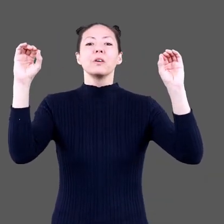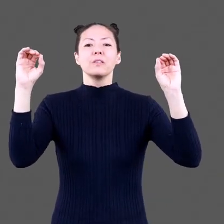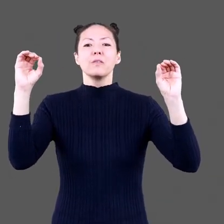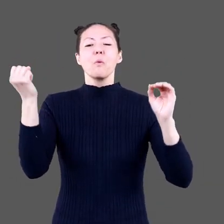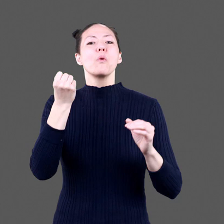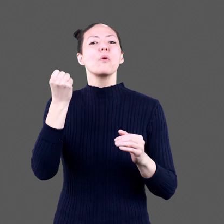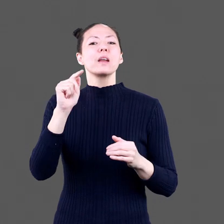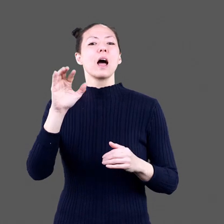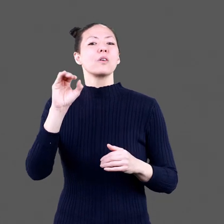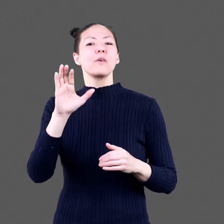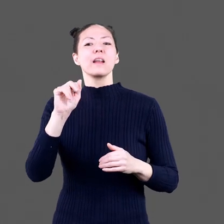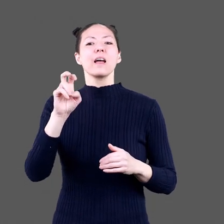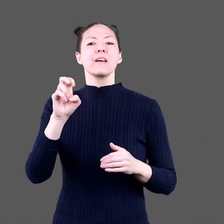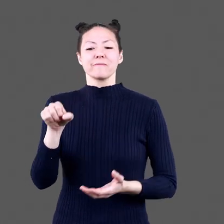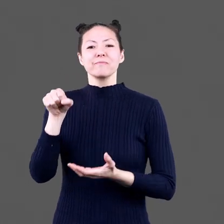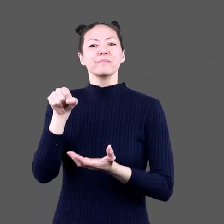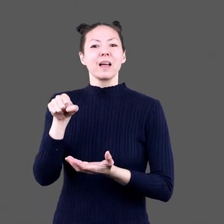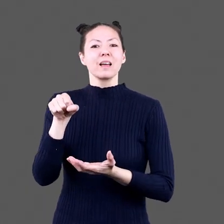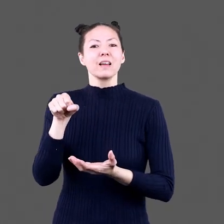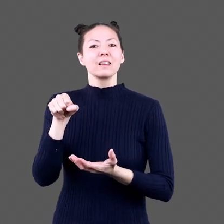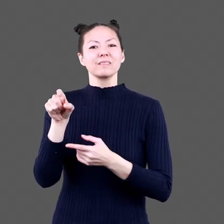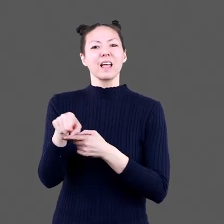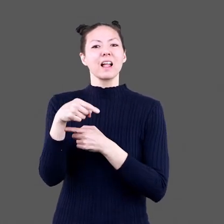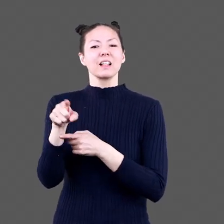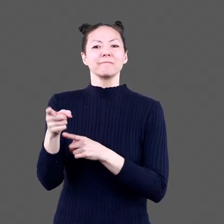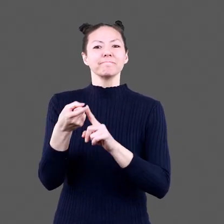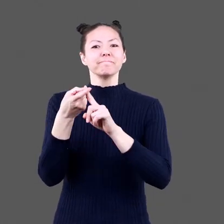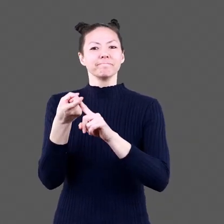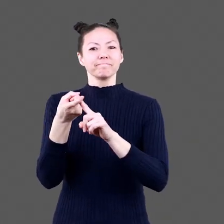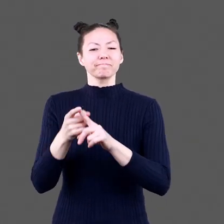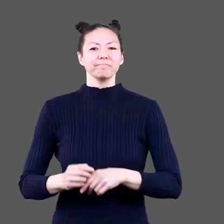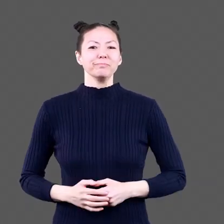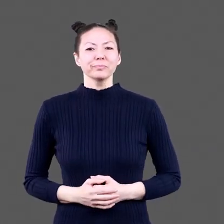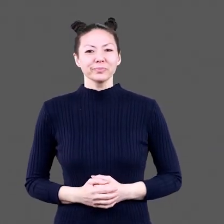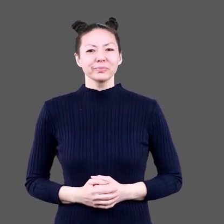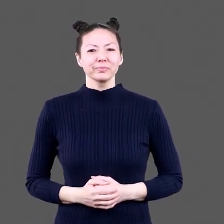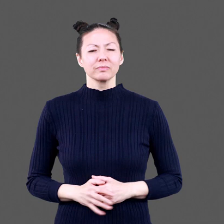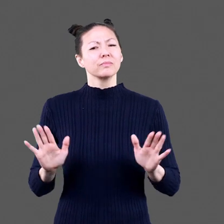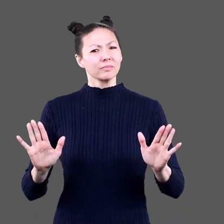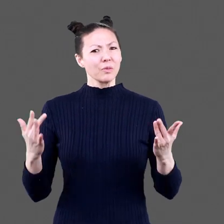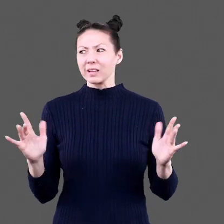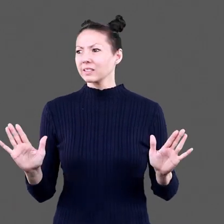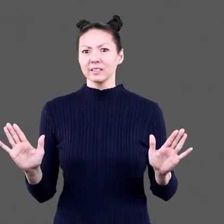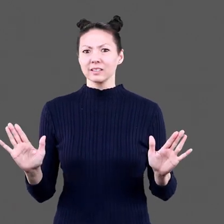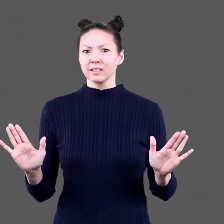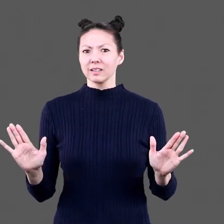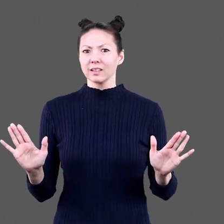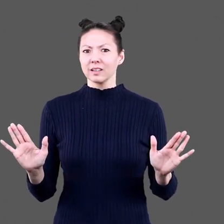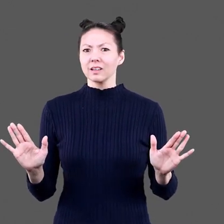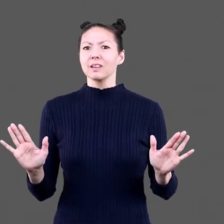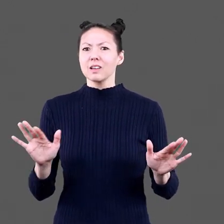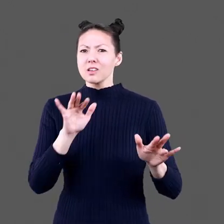horns holds a taco cave to go bag on its tail But wait